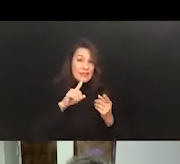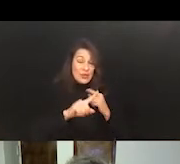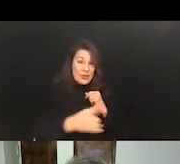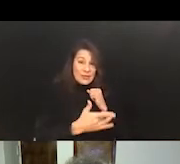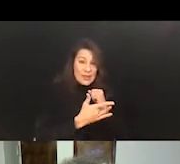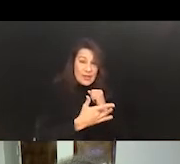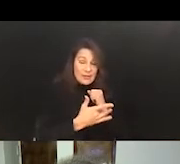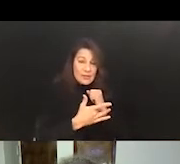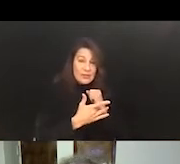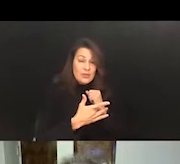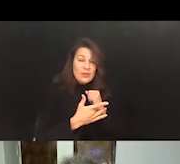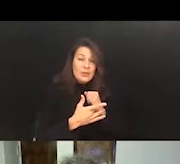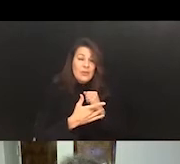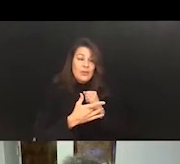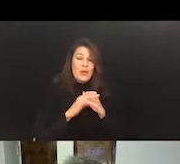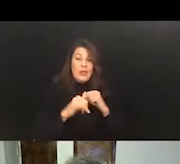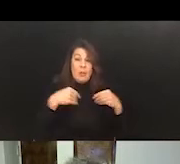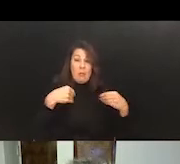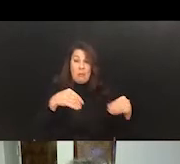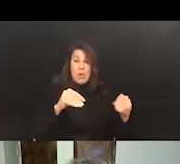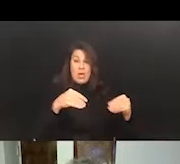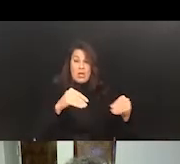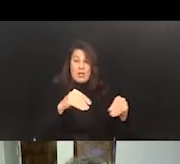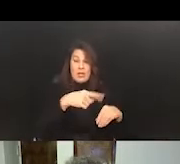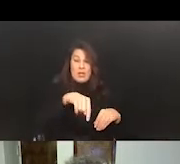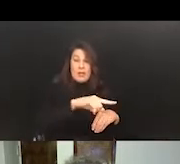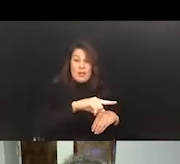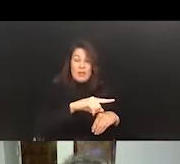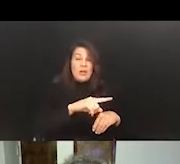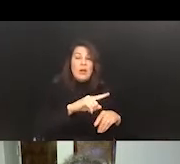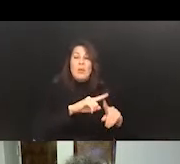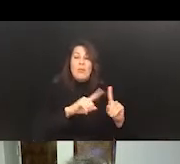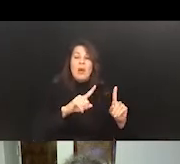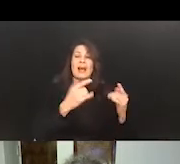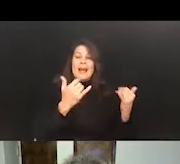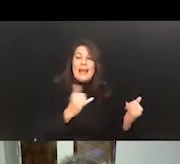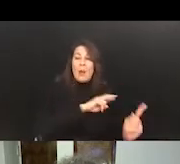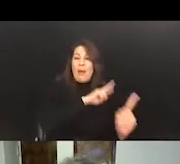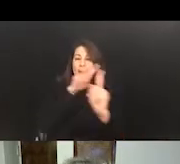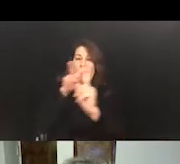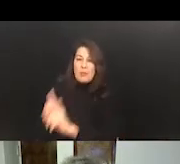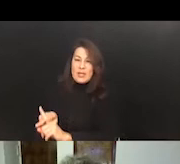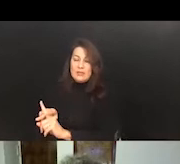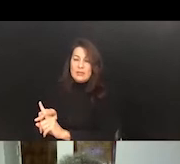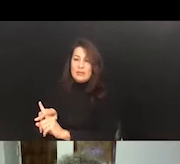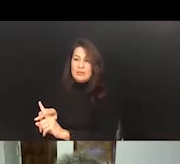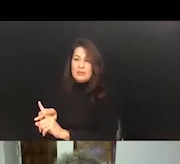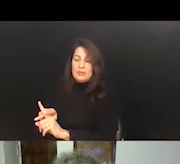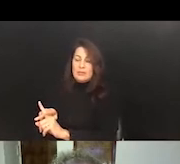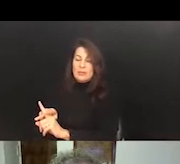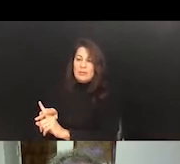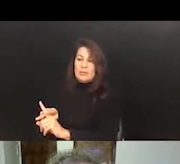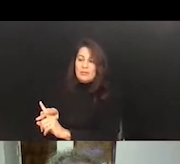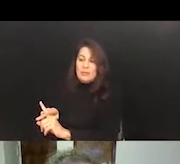understand, as I mentioned before, the marketplace, but now it's the application. My doctoral